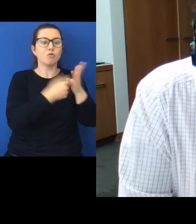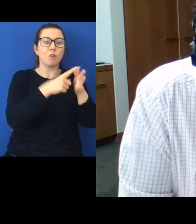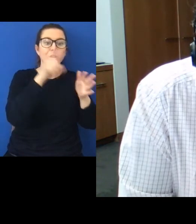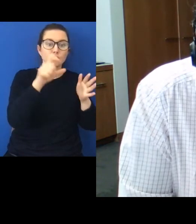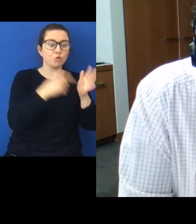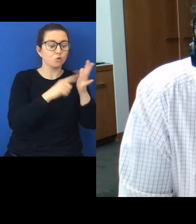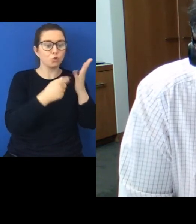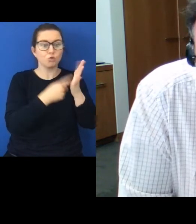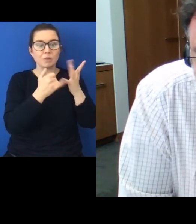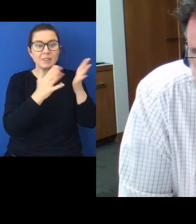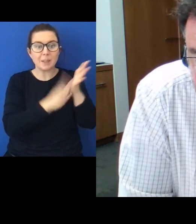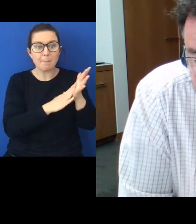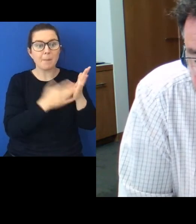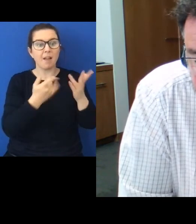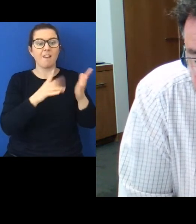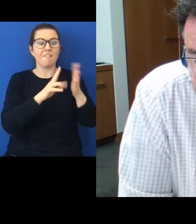farming interests